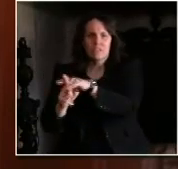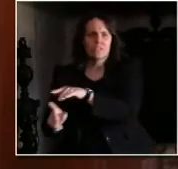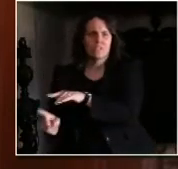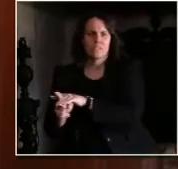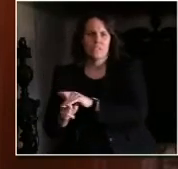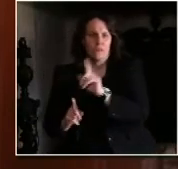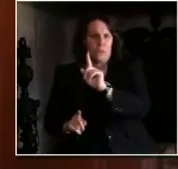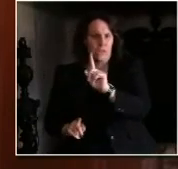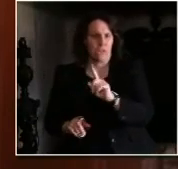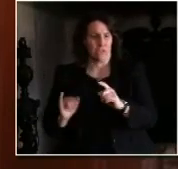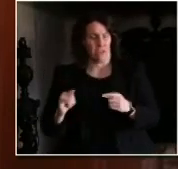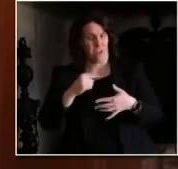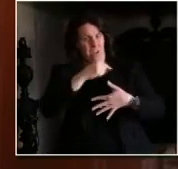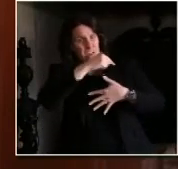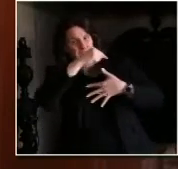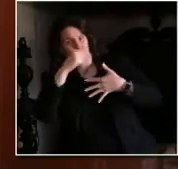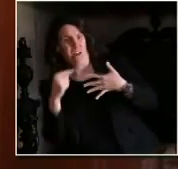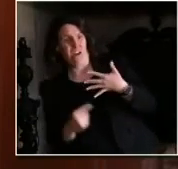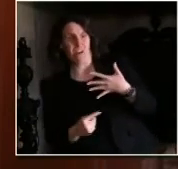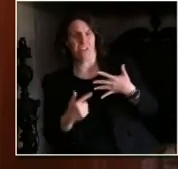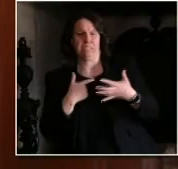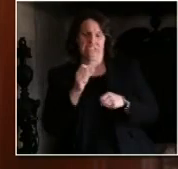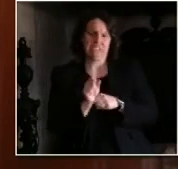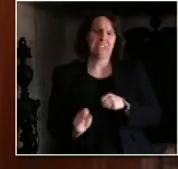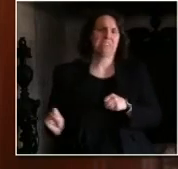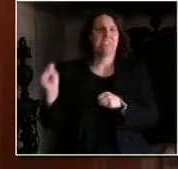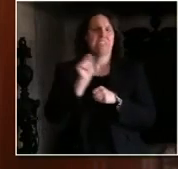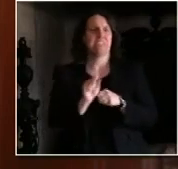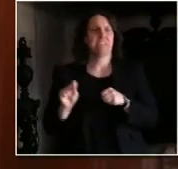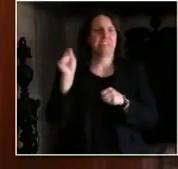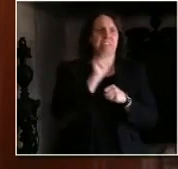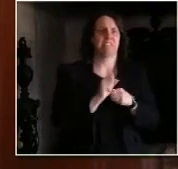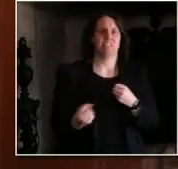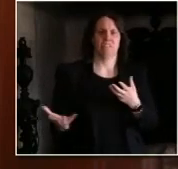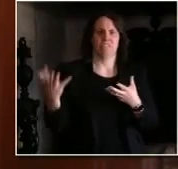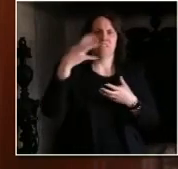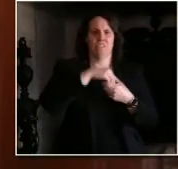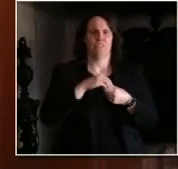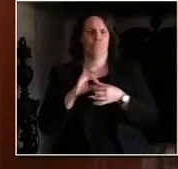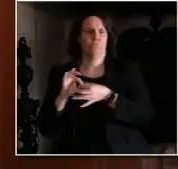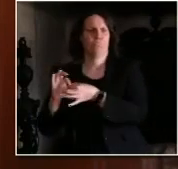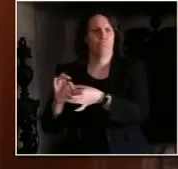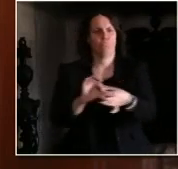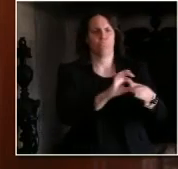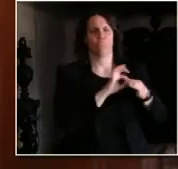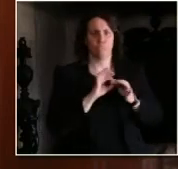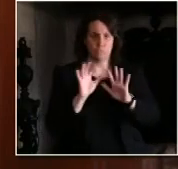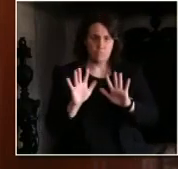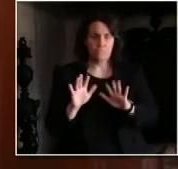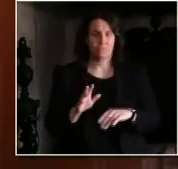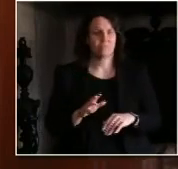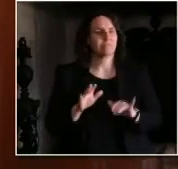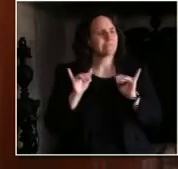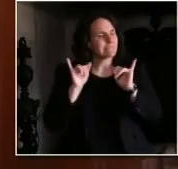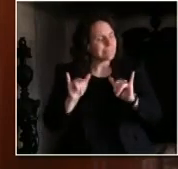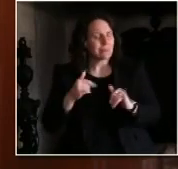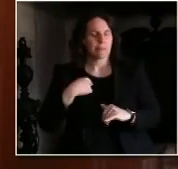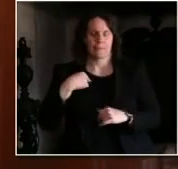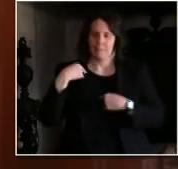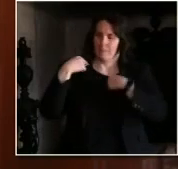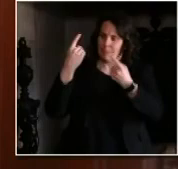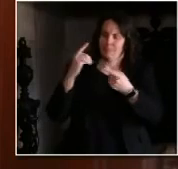contact tracing, along with daily analysis of the scientific data, will be the metrics that guide us going forward.